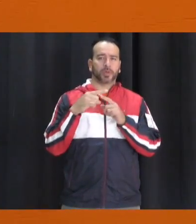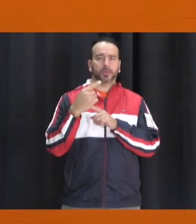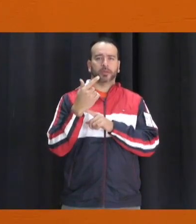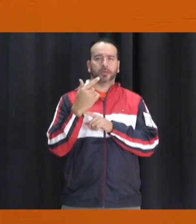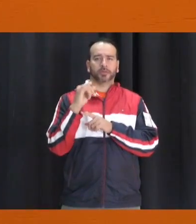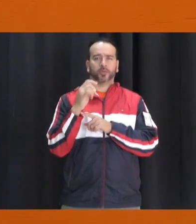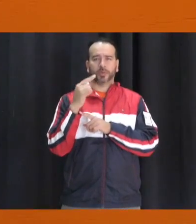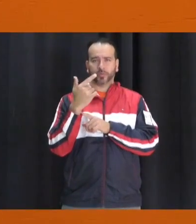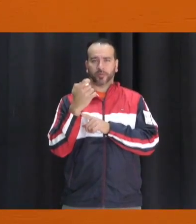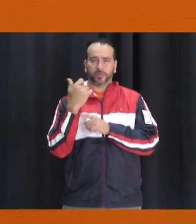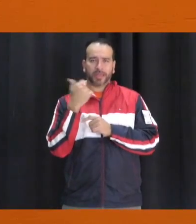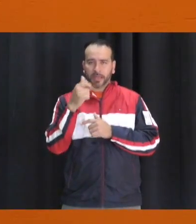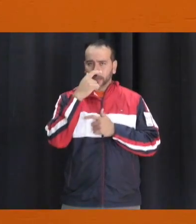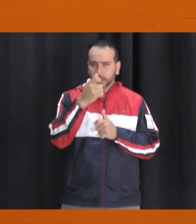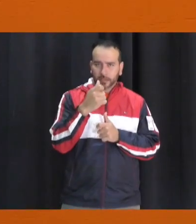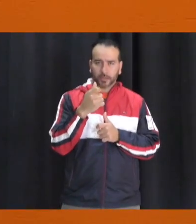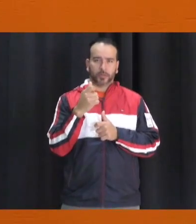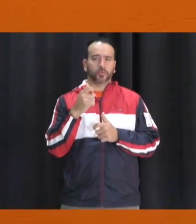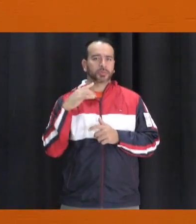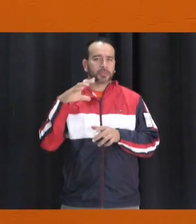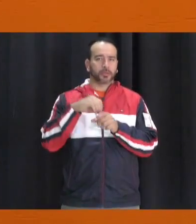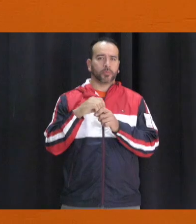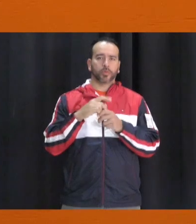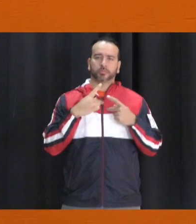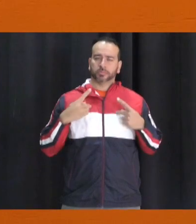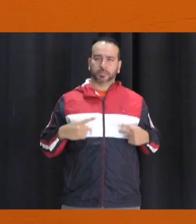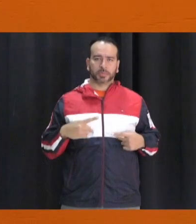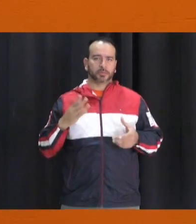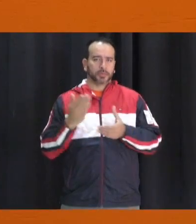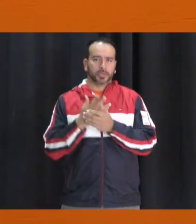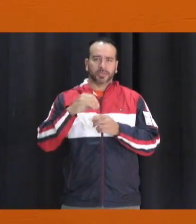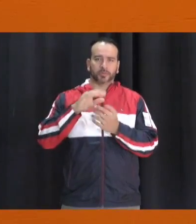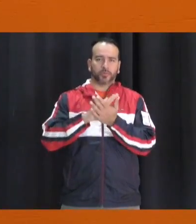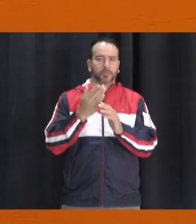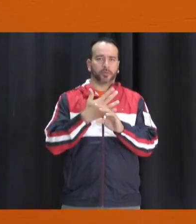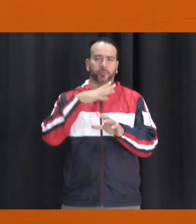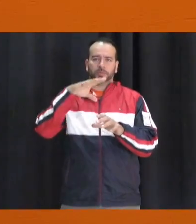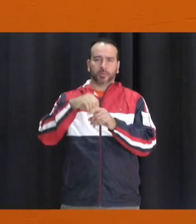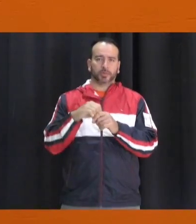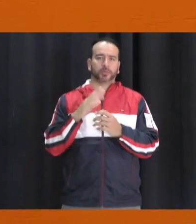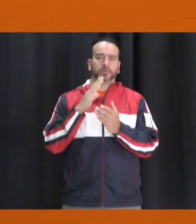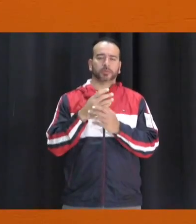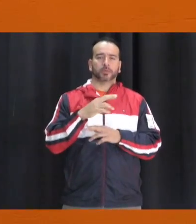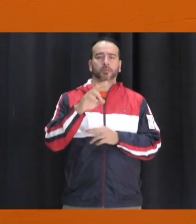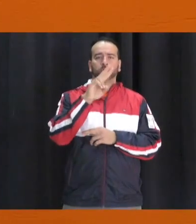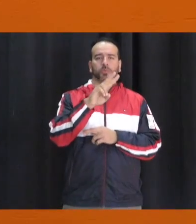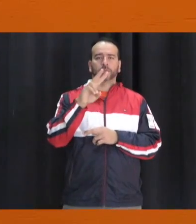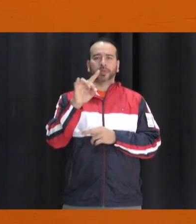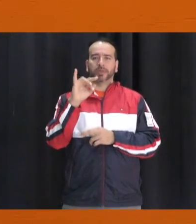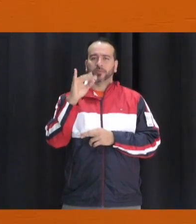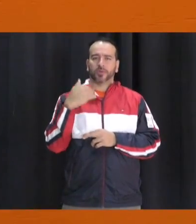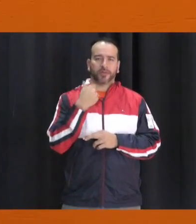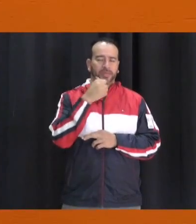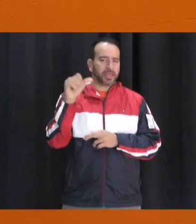Any interested athletes need to have a completed physical turned into the school before participation. Please stop by room 228 if you have